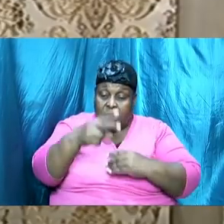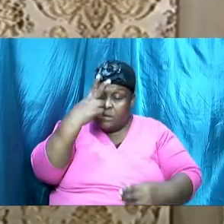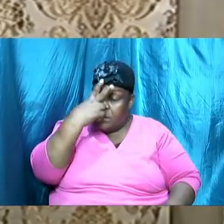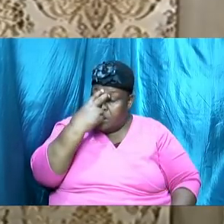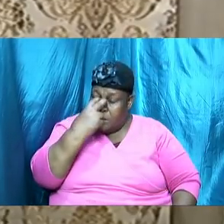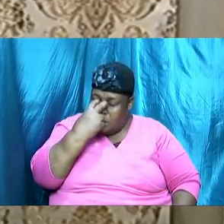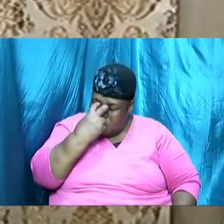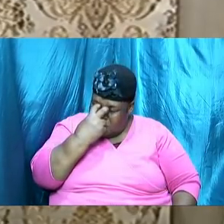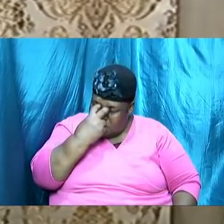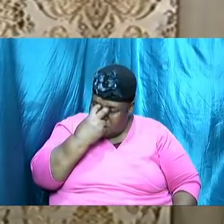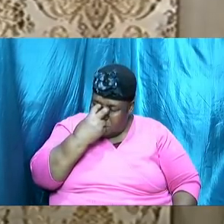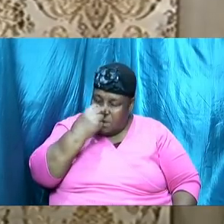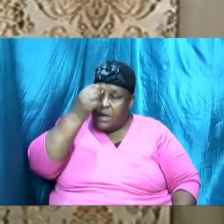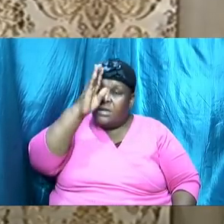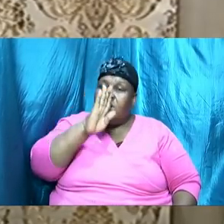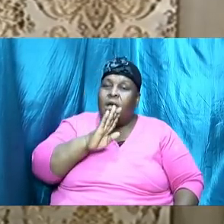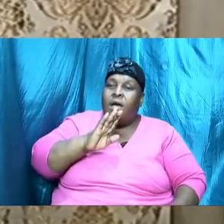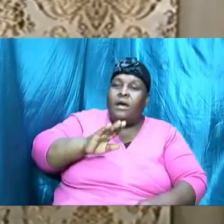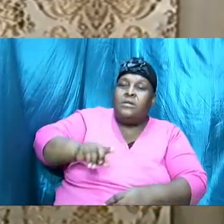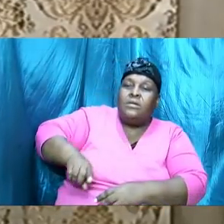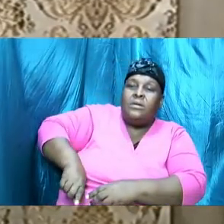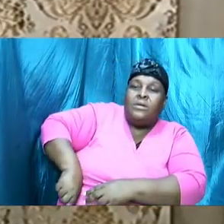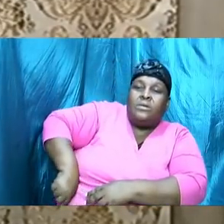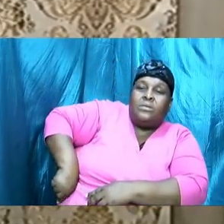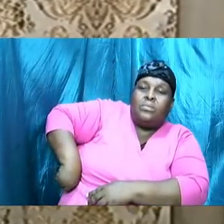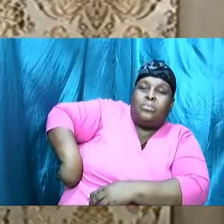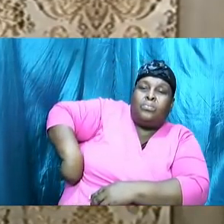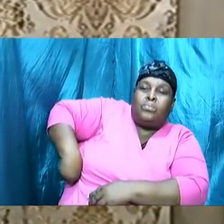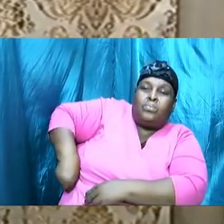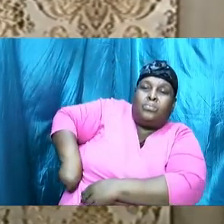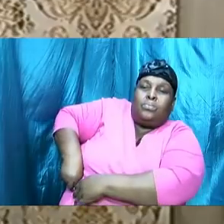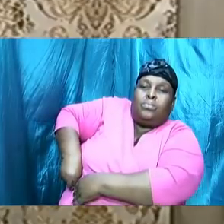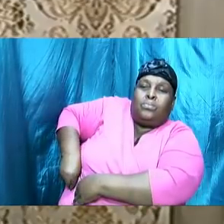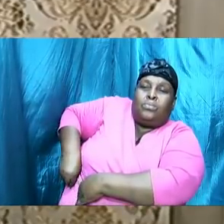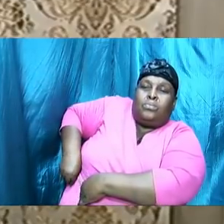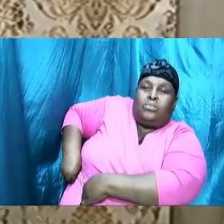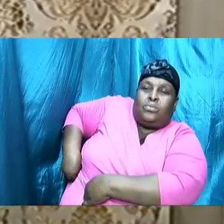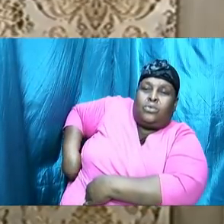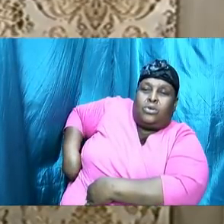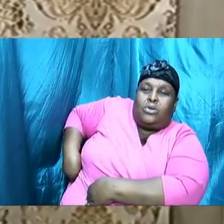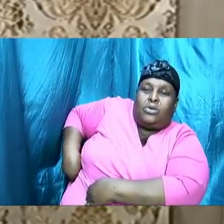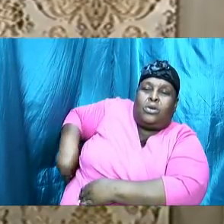opened his side and took out a rib